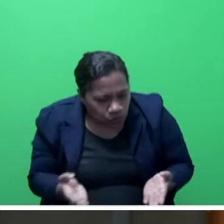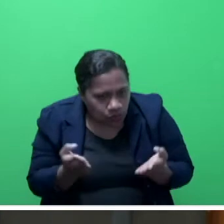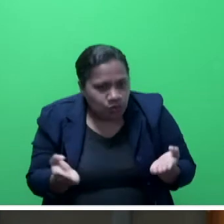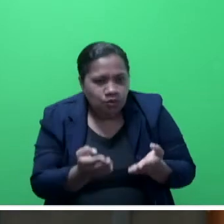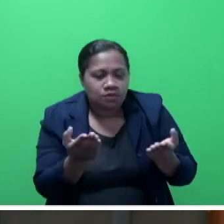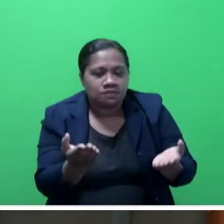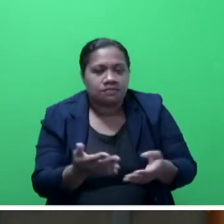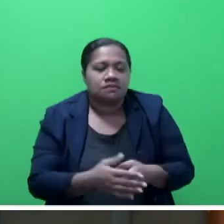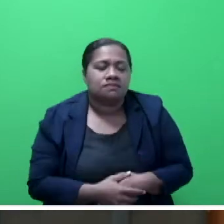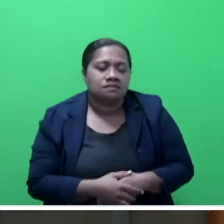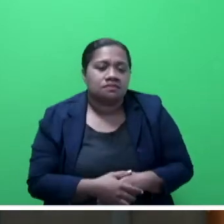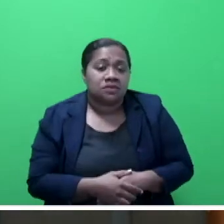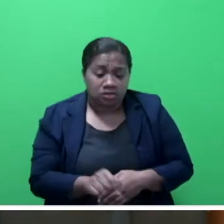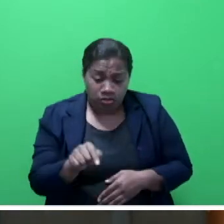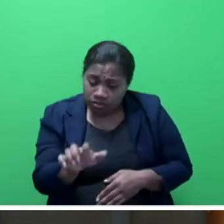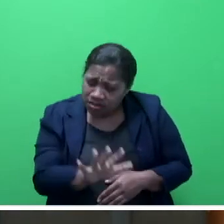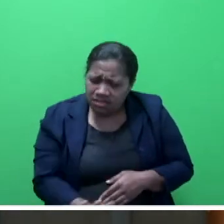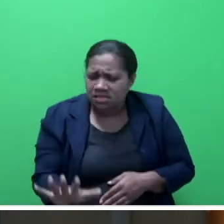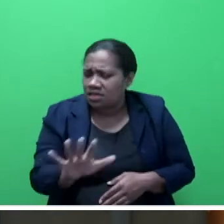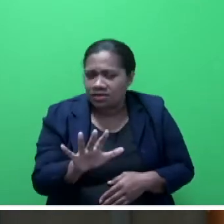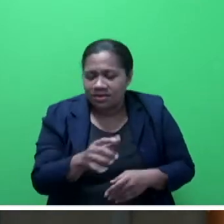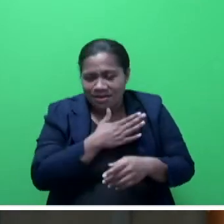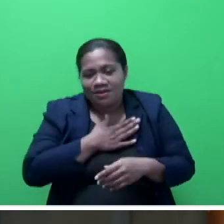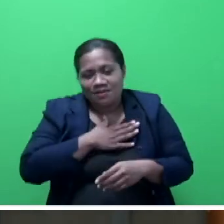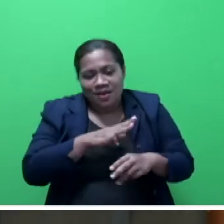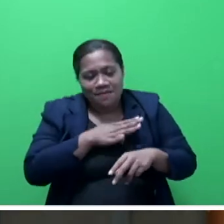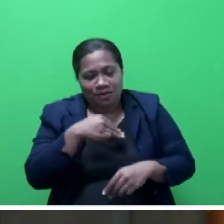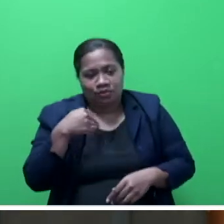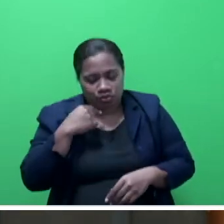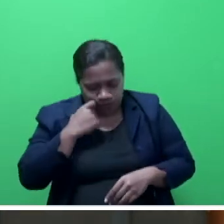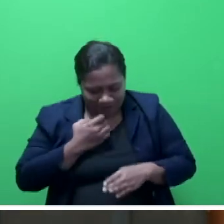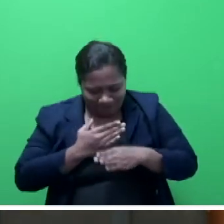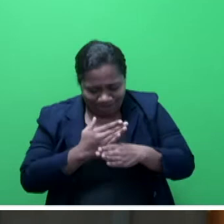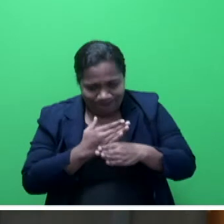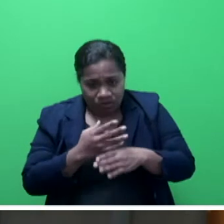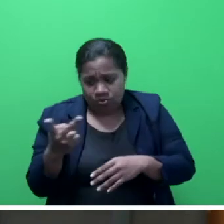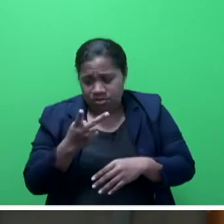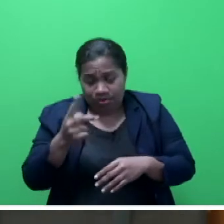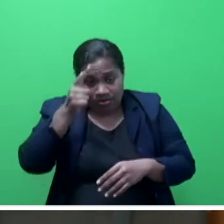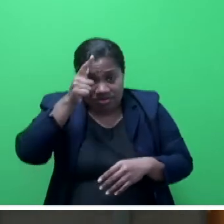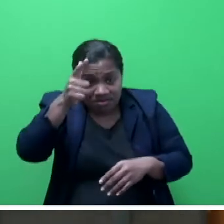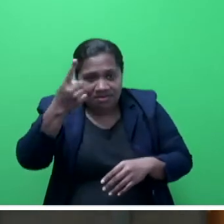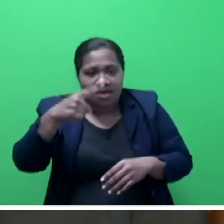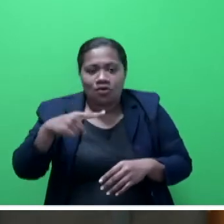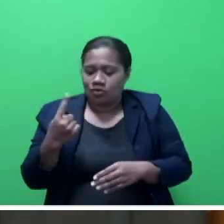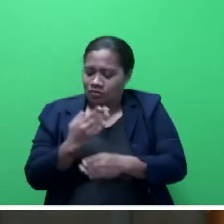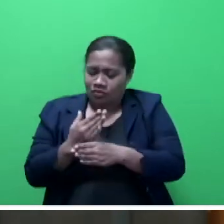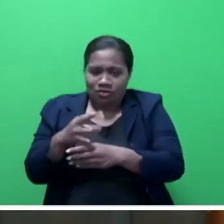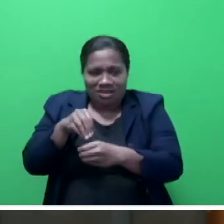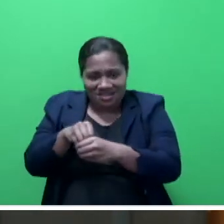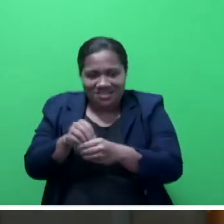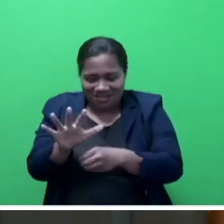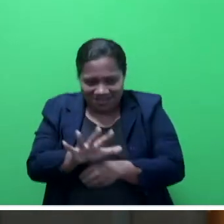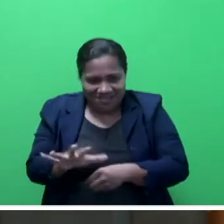These are the areas, Mr Speaker Say, that my ministry will work with both employer and employees as we map towards